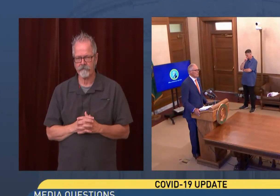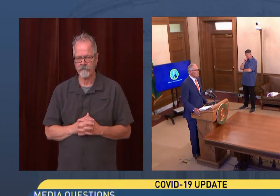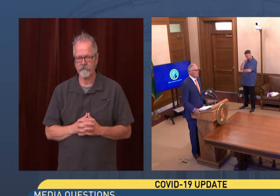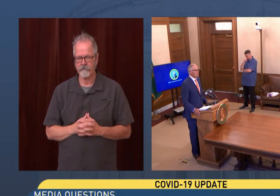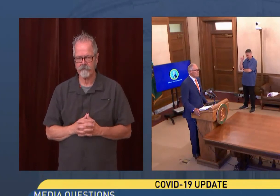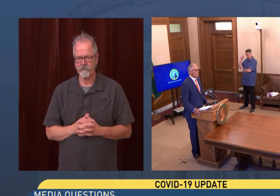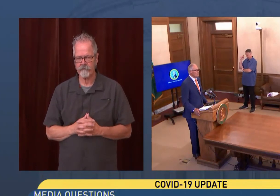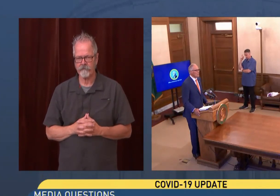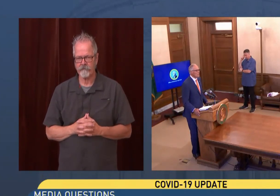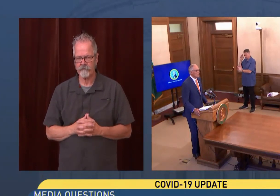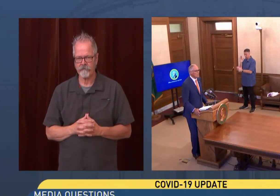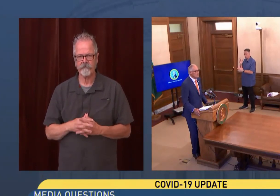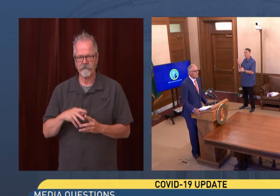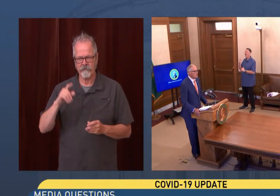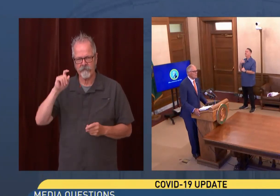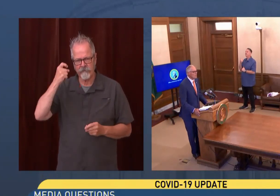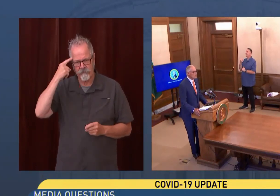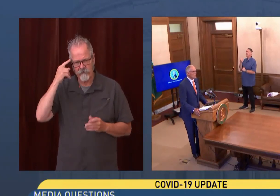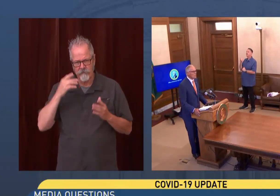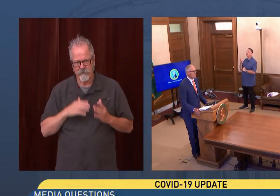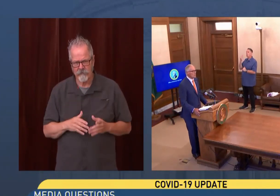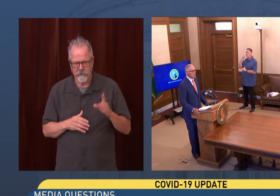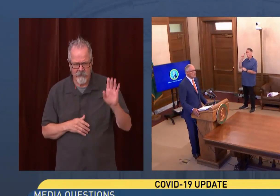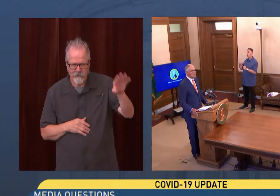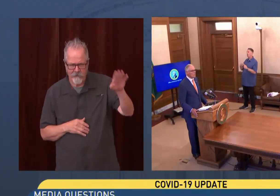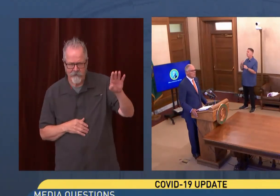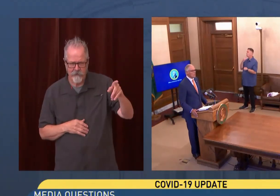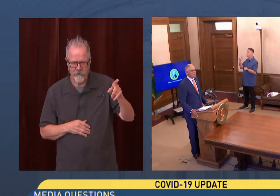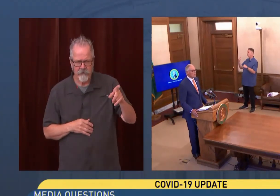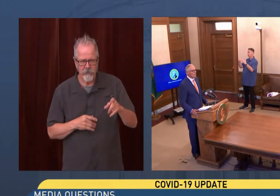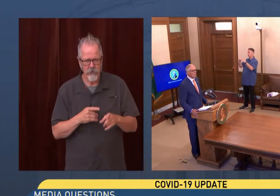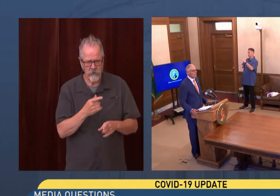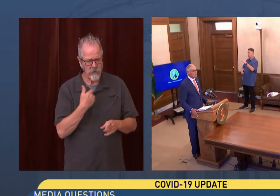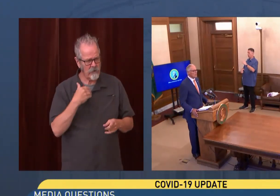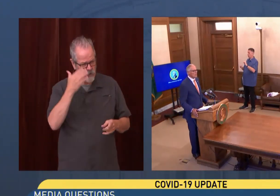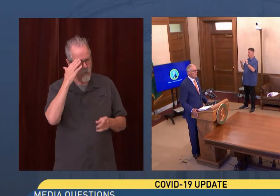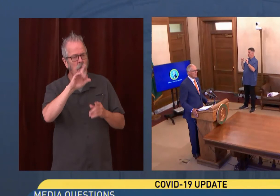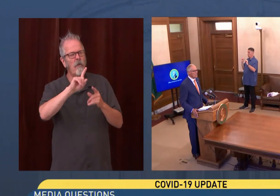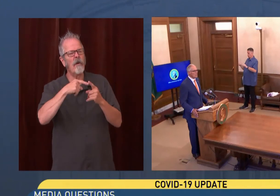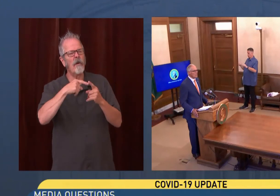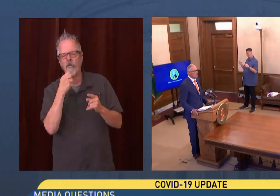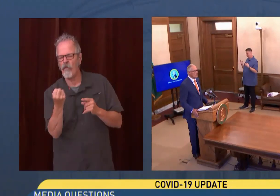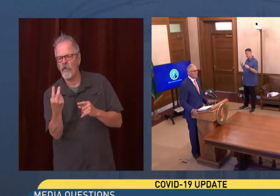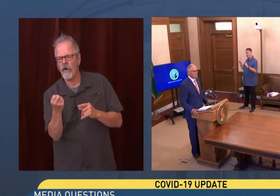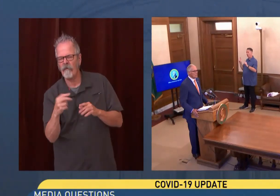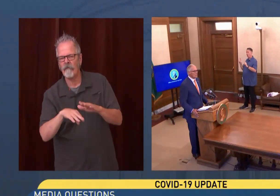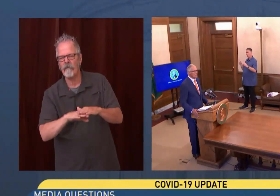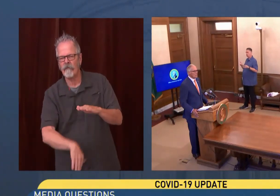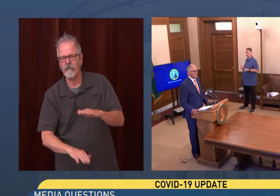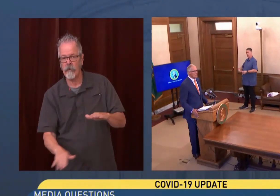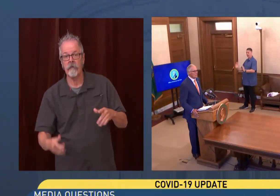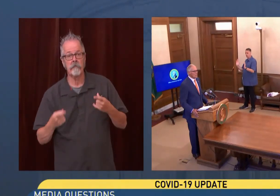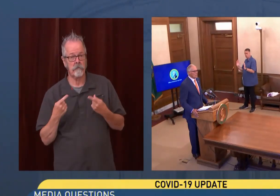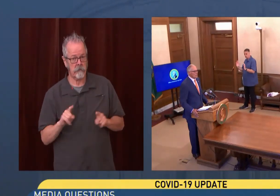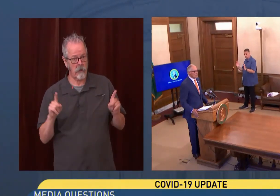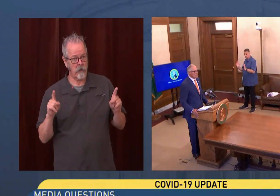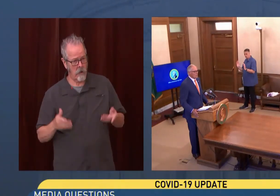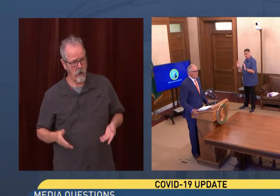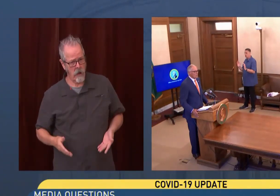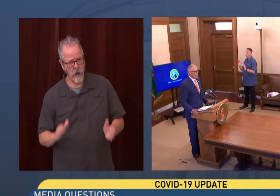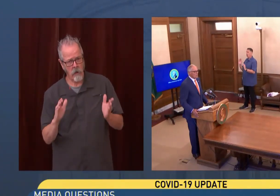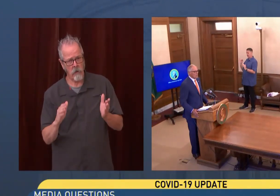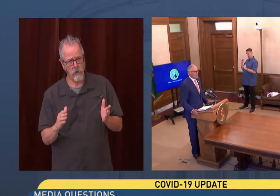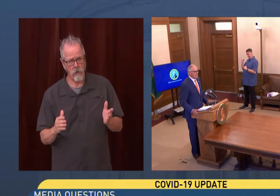Do you have any idea when children under age 12 could potentially get the vaccine and if that